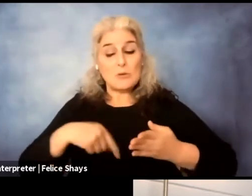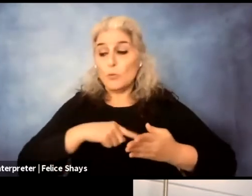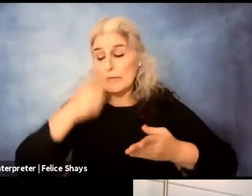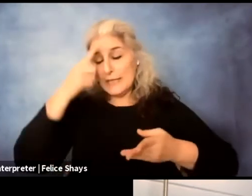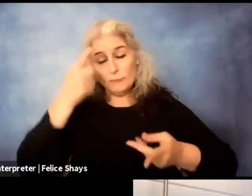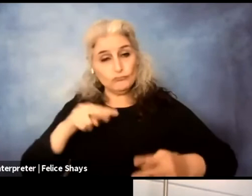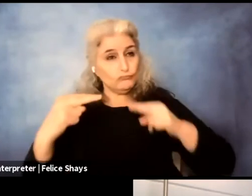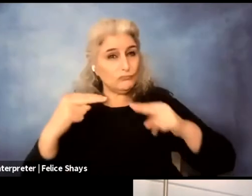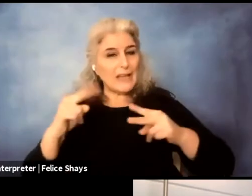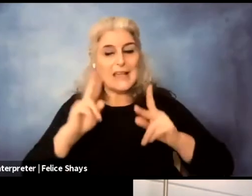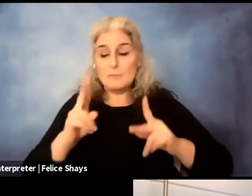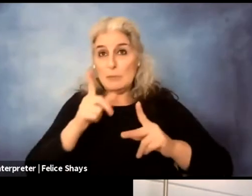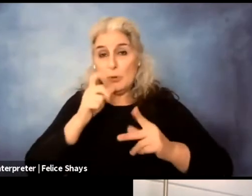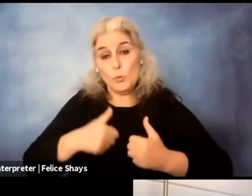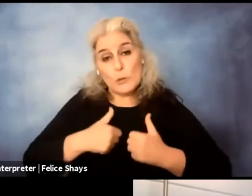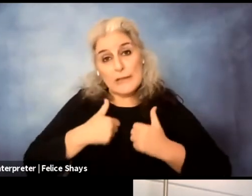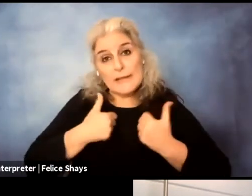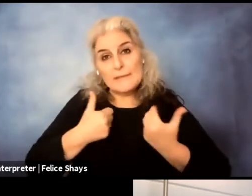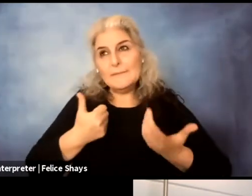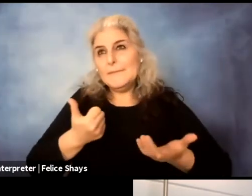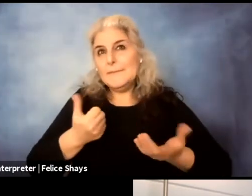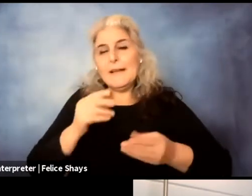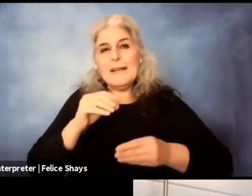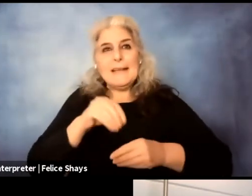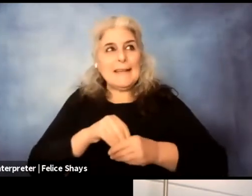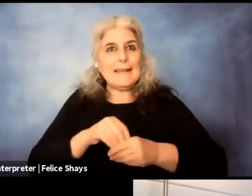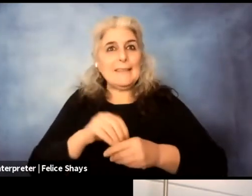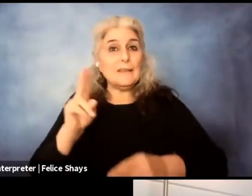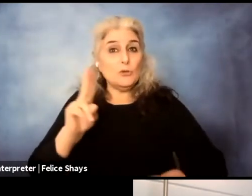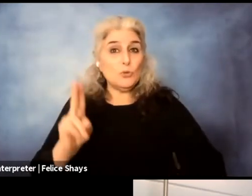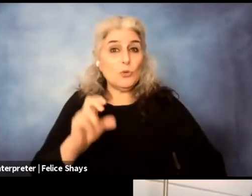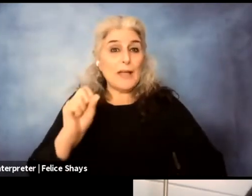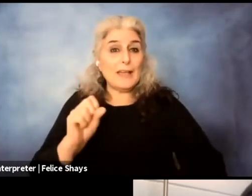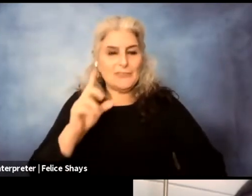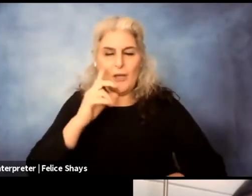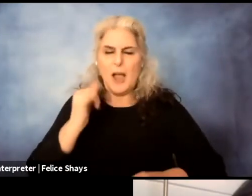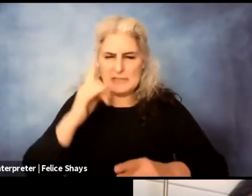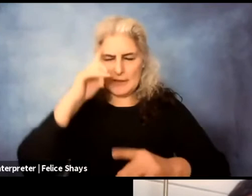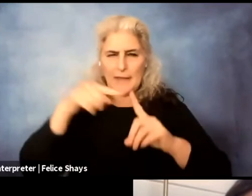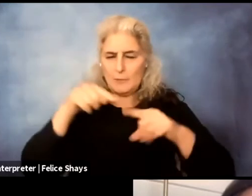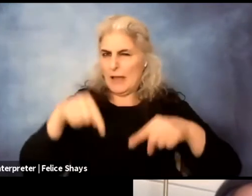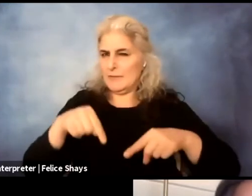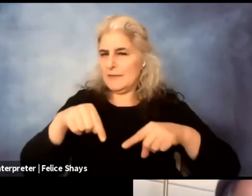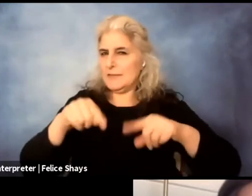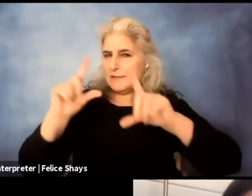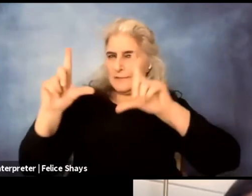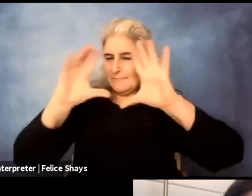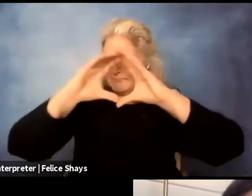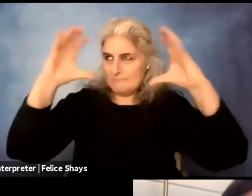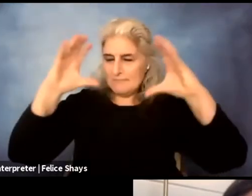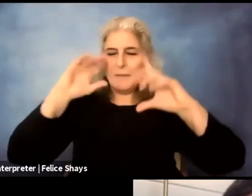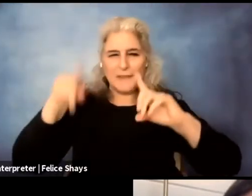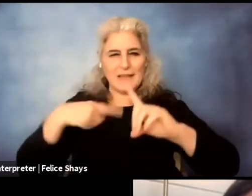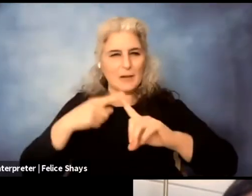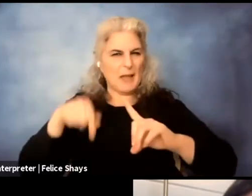people who live, um, you know, in the US, I'm still, I'm still thinking in this frame right now. That's the culture and frame I'm thinking